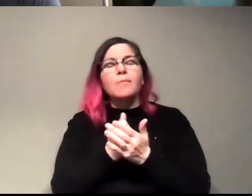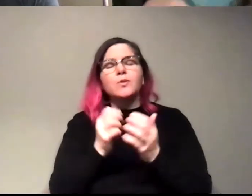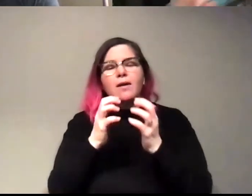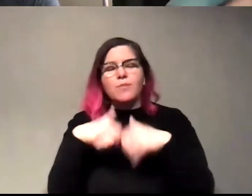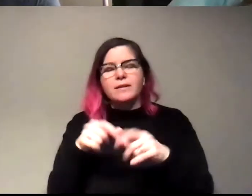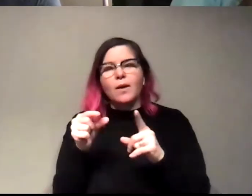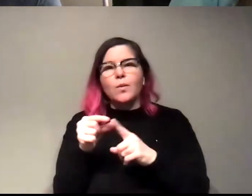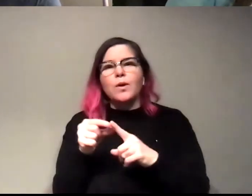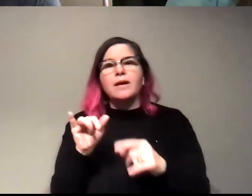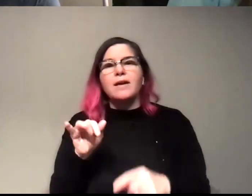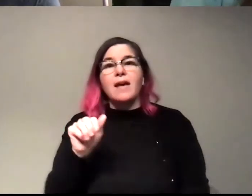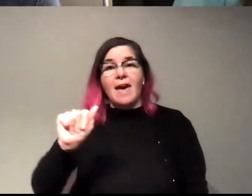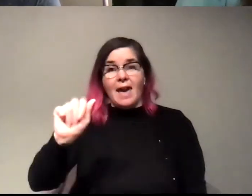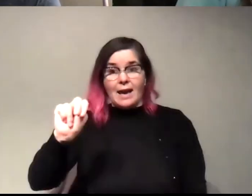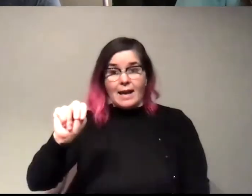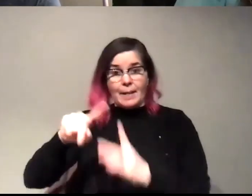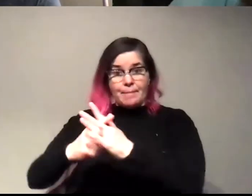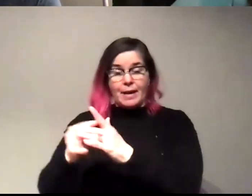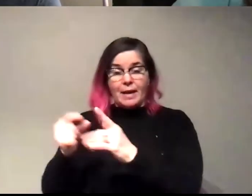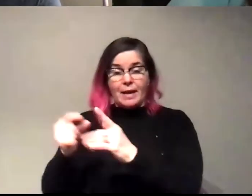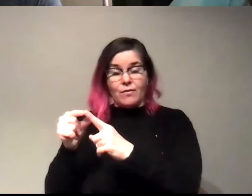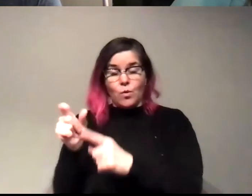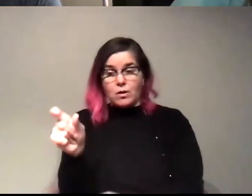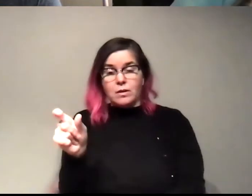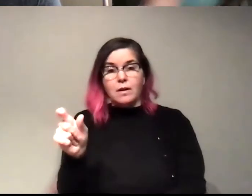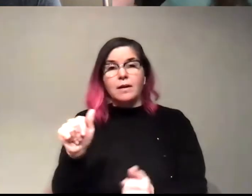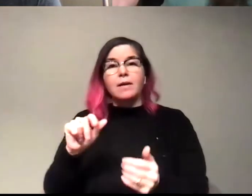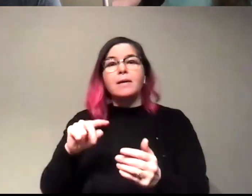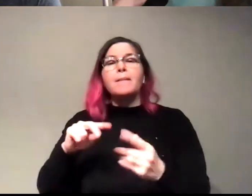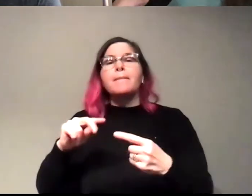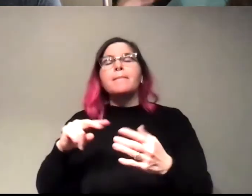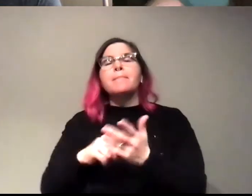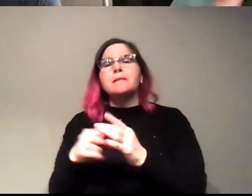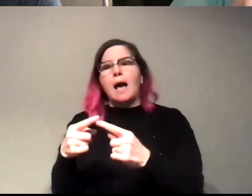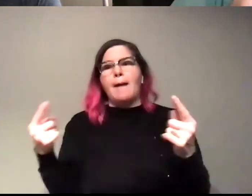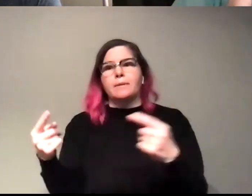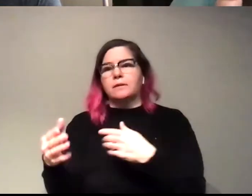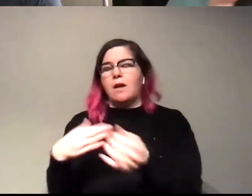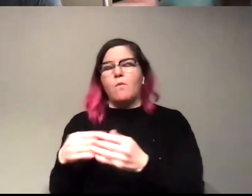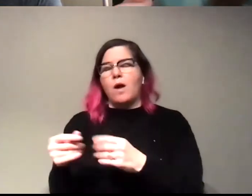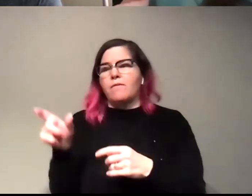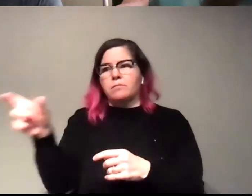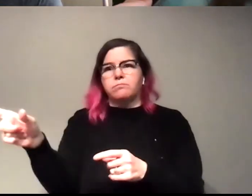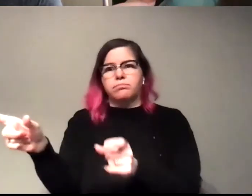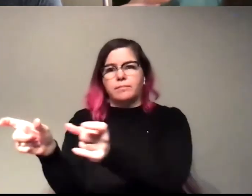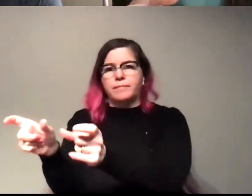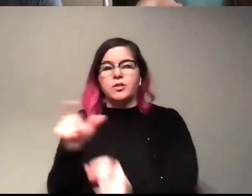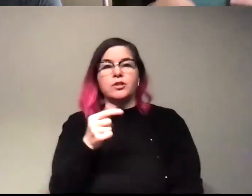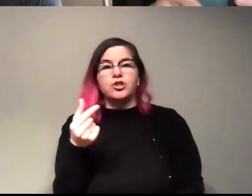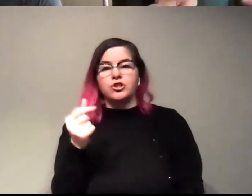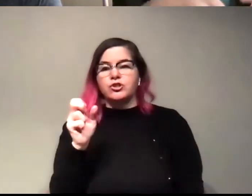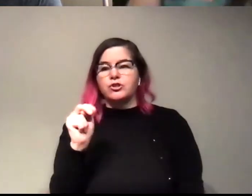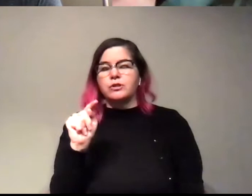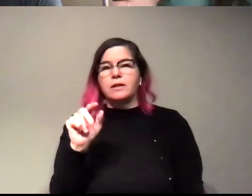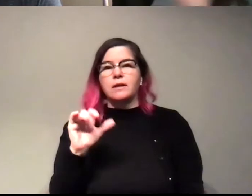if it has an an at the beginning, that means like the opposite of whatever the rest of the word is going to say, and then genic means